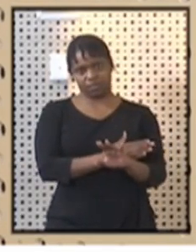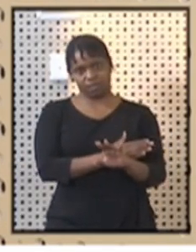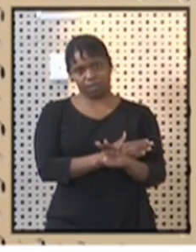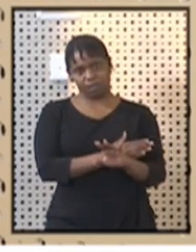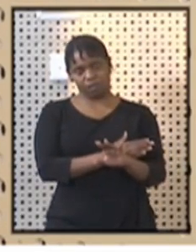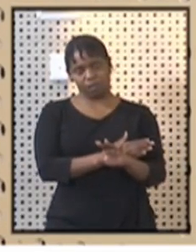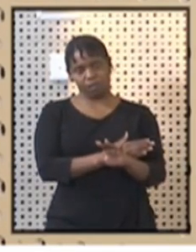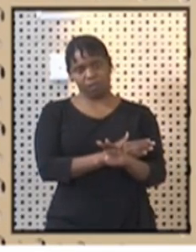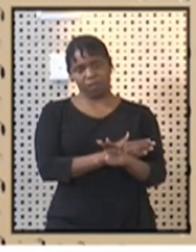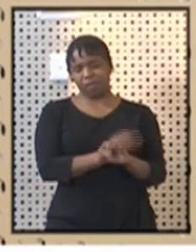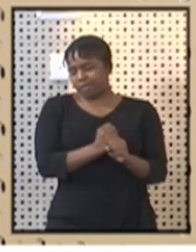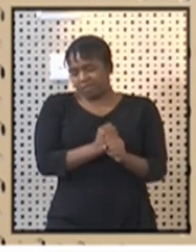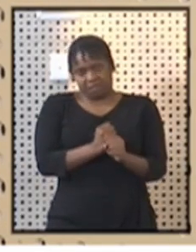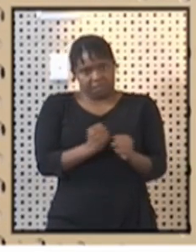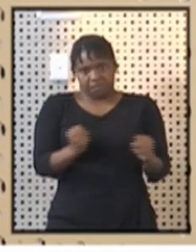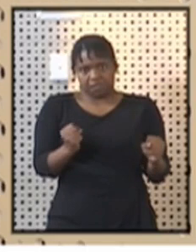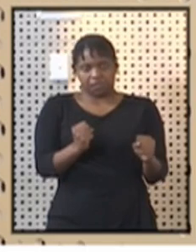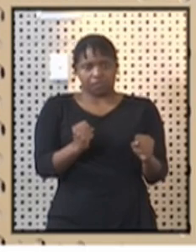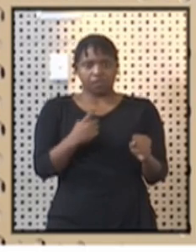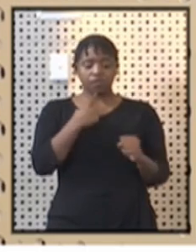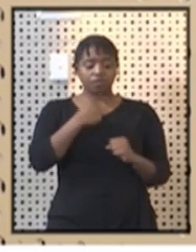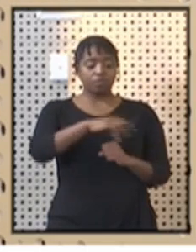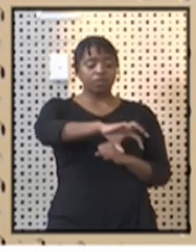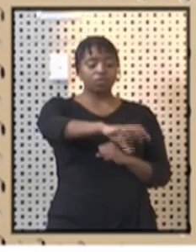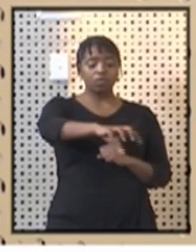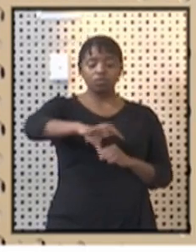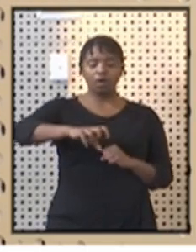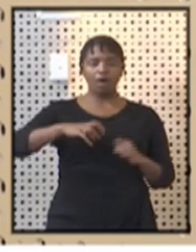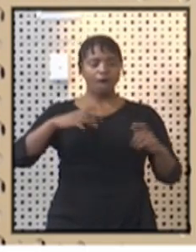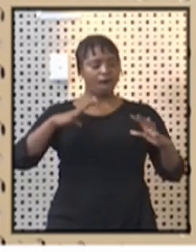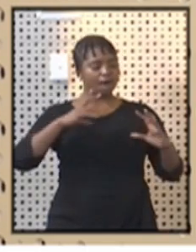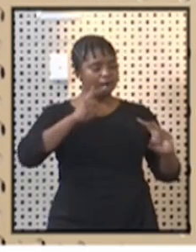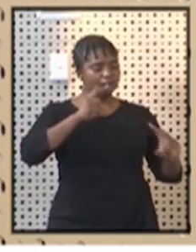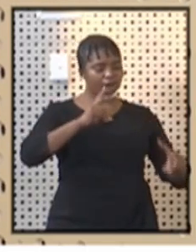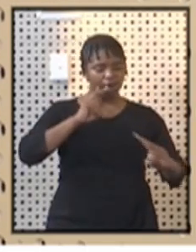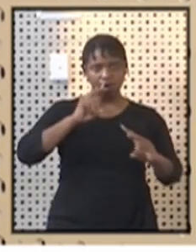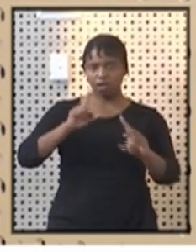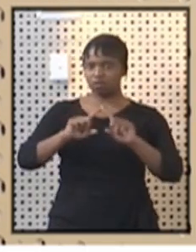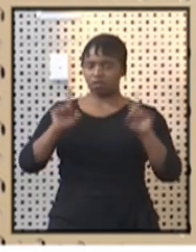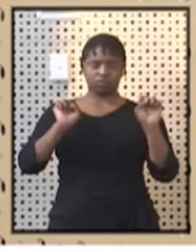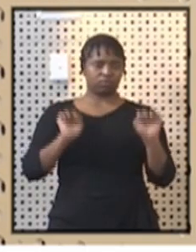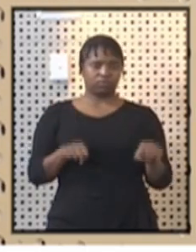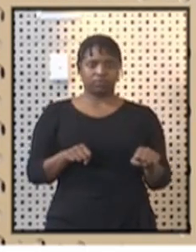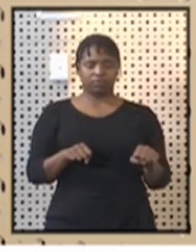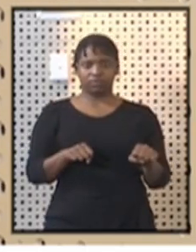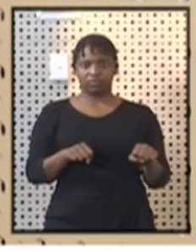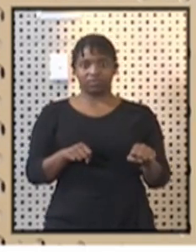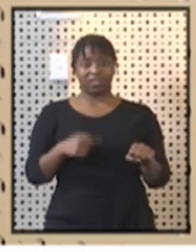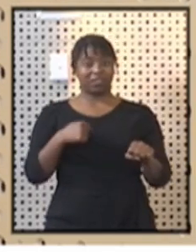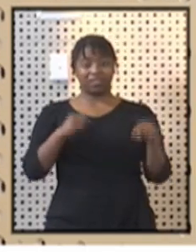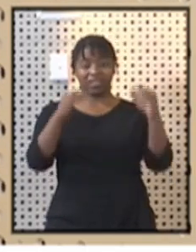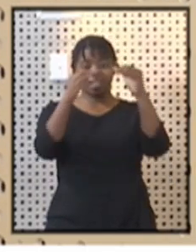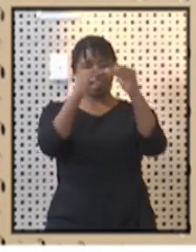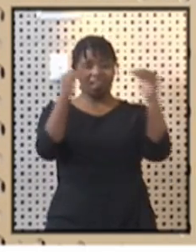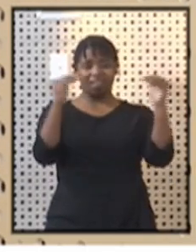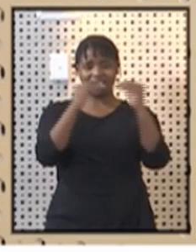There has not been any interprovincial leisure that was actually permitted even before. In fact, in the past,